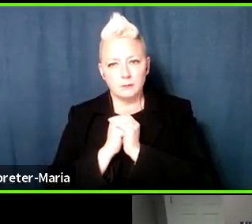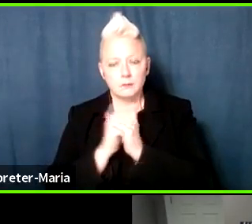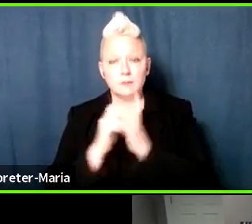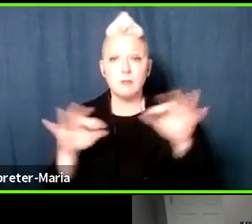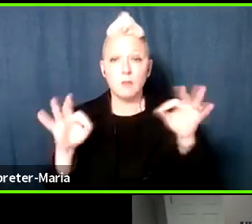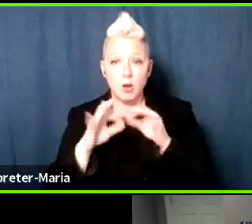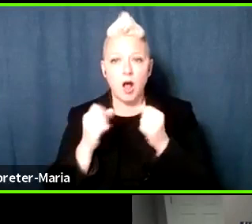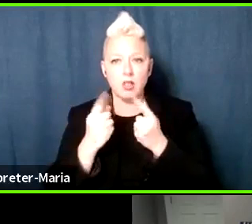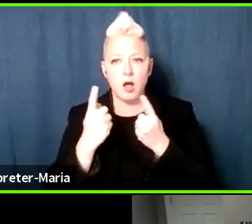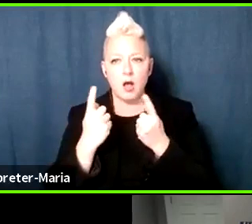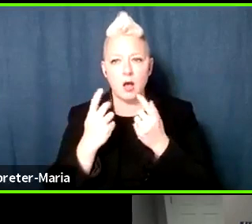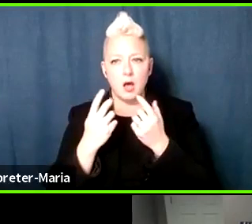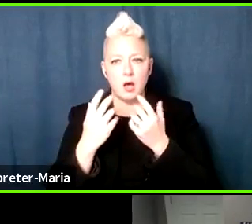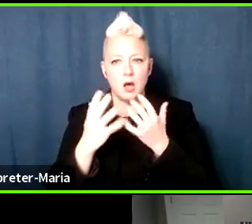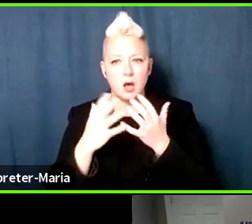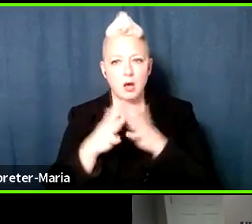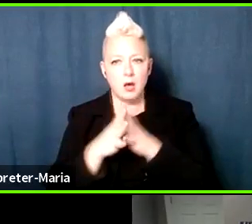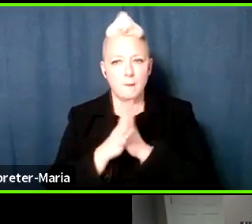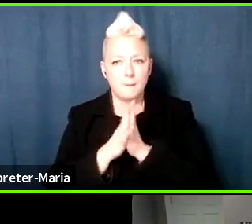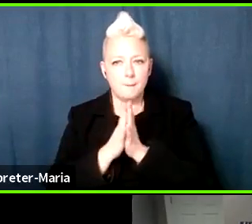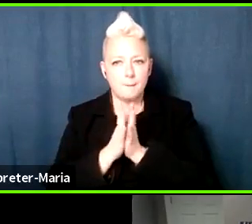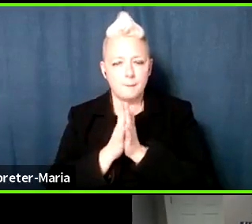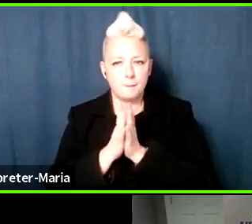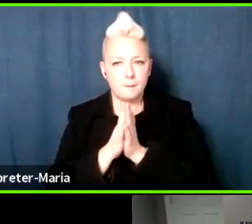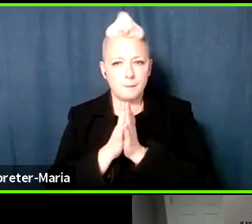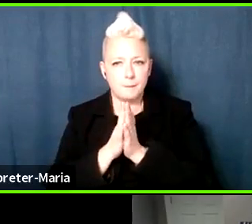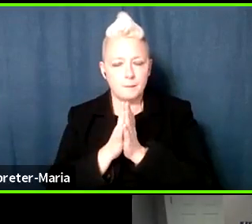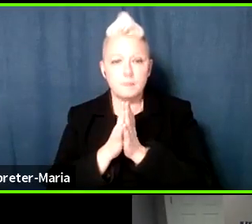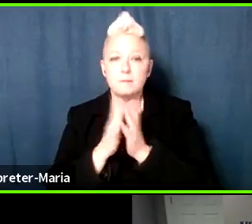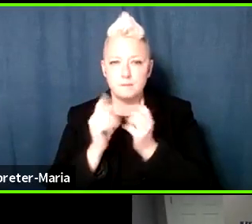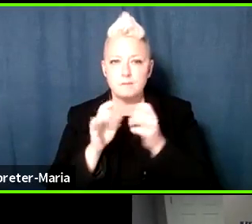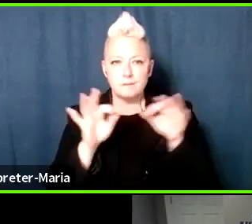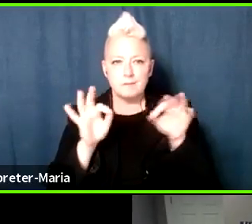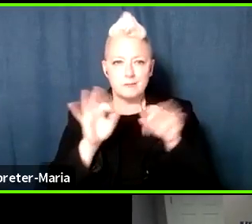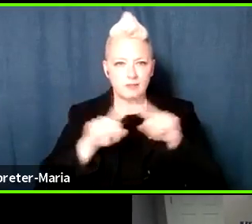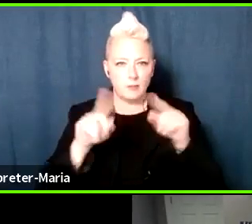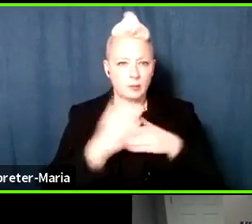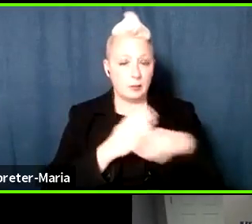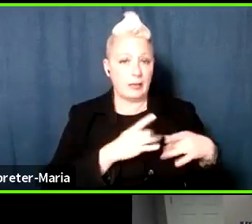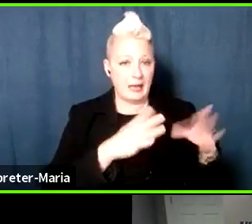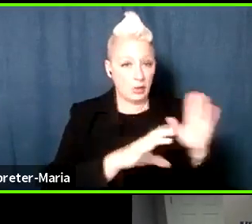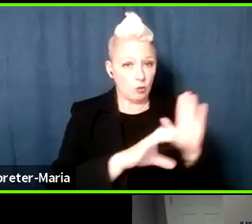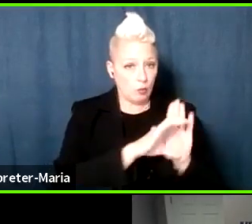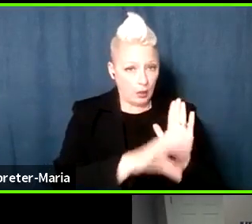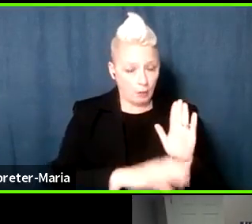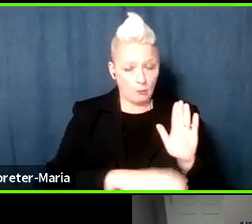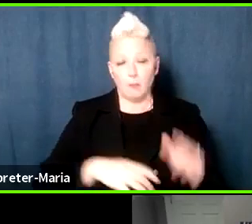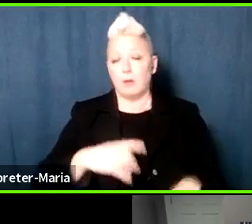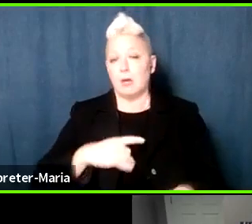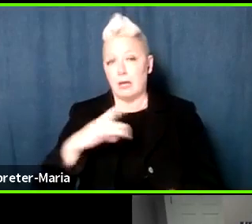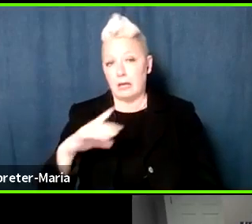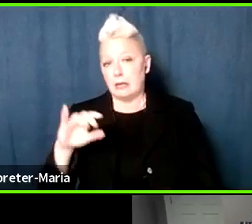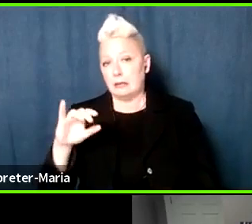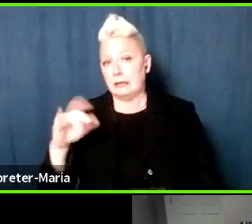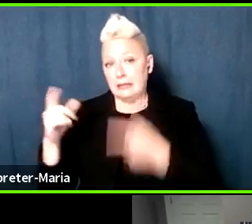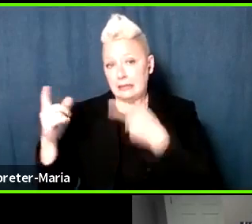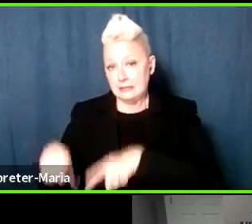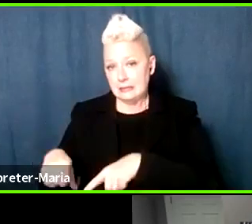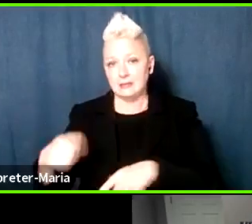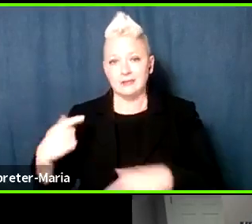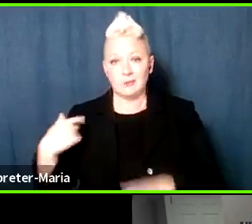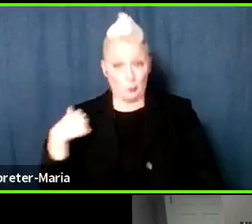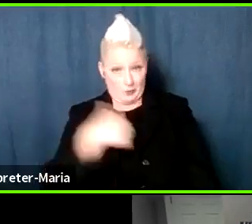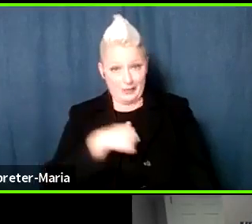distinctions here made between, uh, hate crimes and hate incidents. Uh, ADL kind of becomes a bit of a one-stop shop